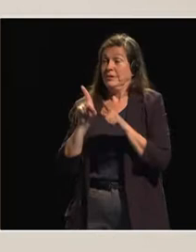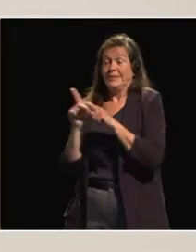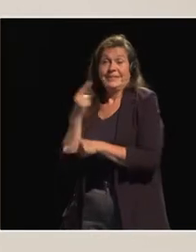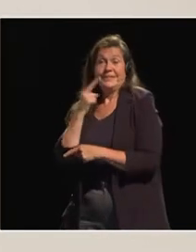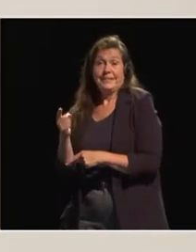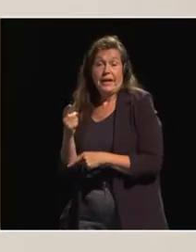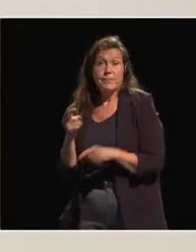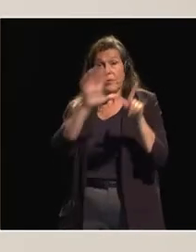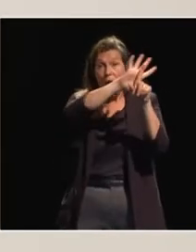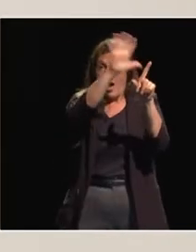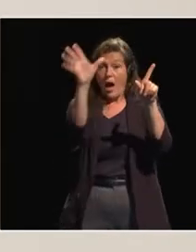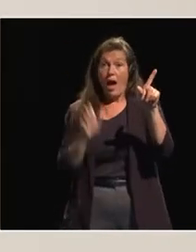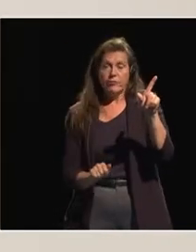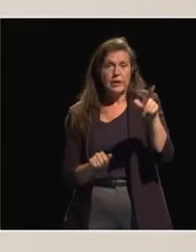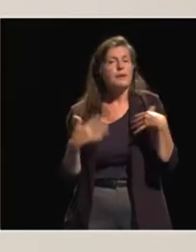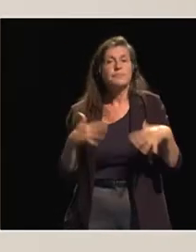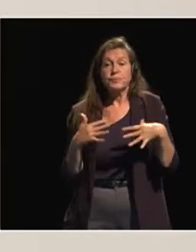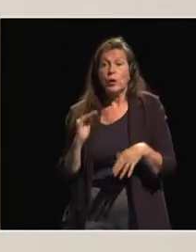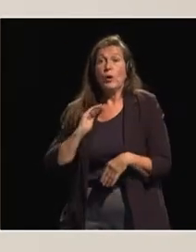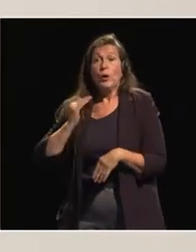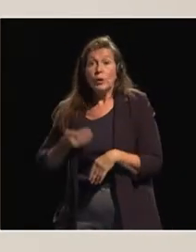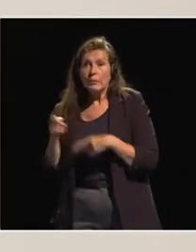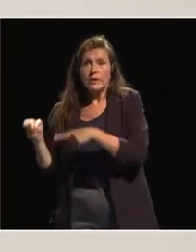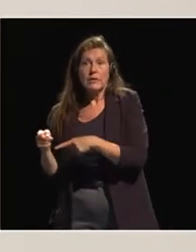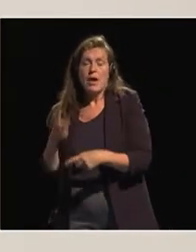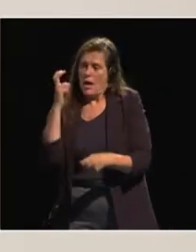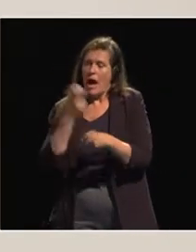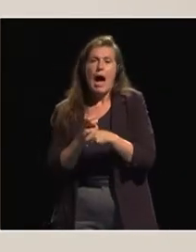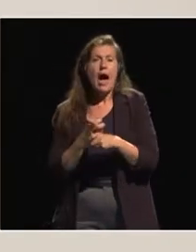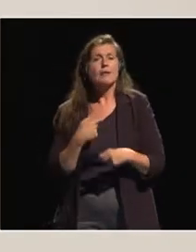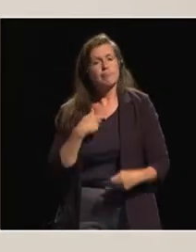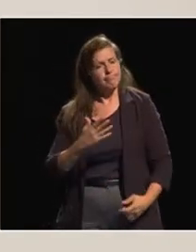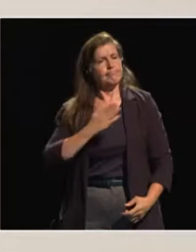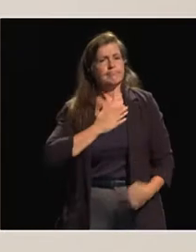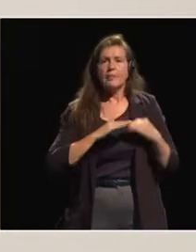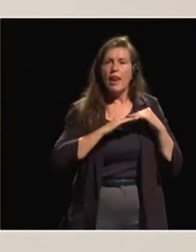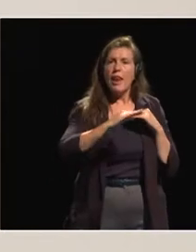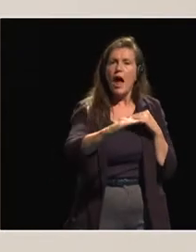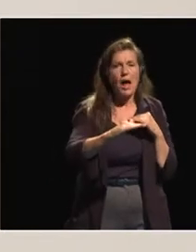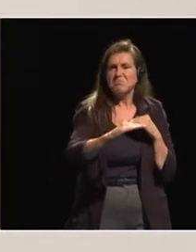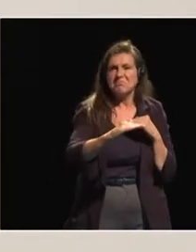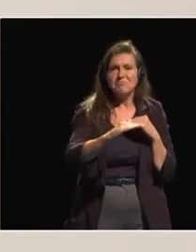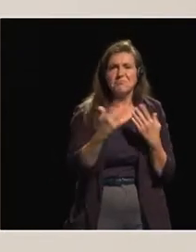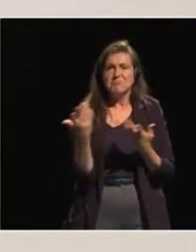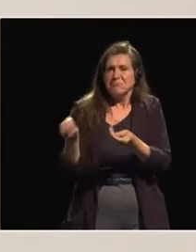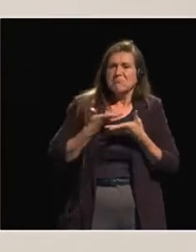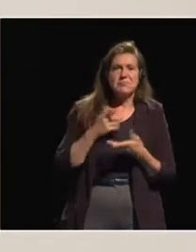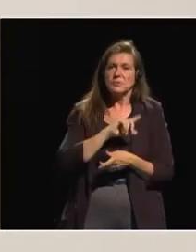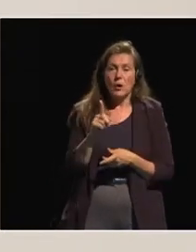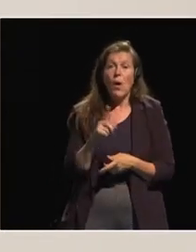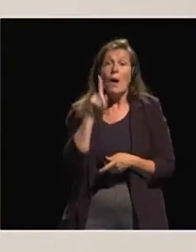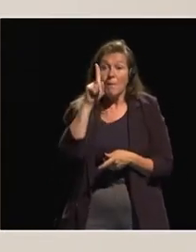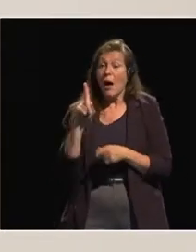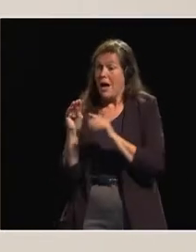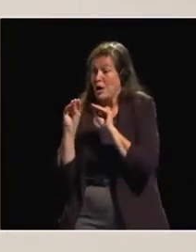Africa, it is hard for women to have a land. Yes, I trained these women, but after training, where can we get the land?